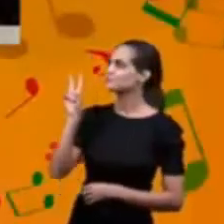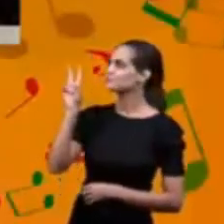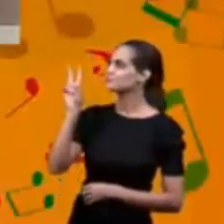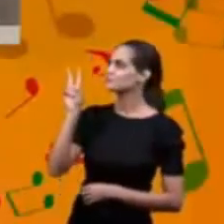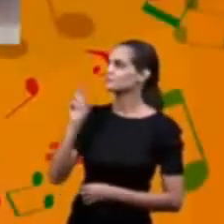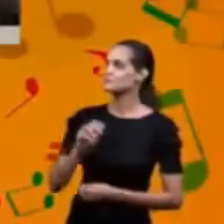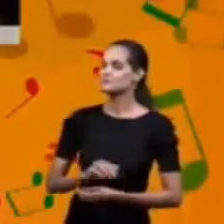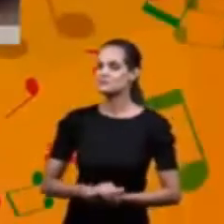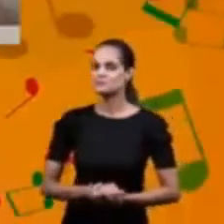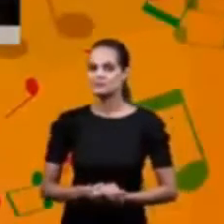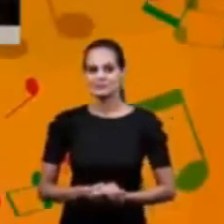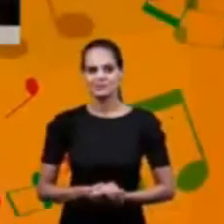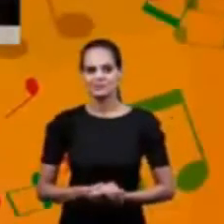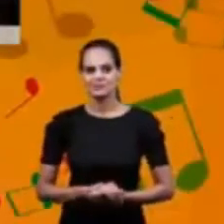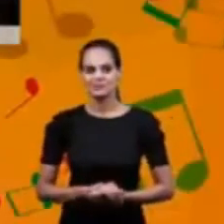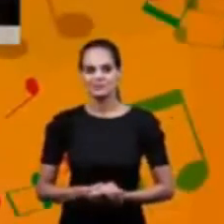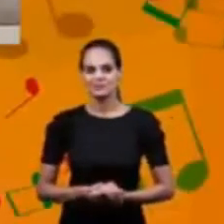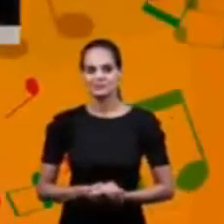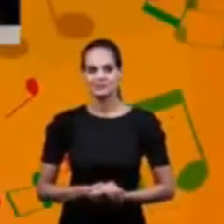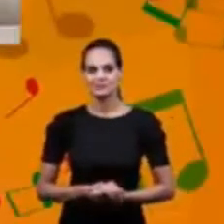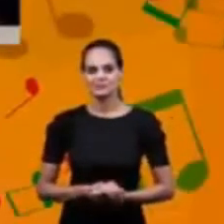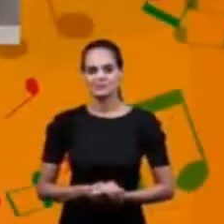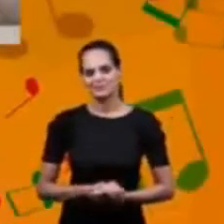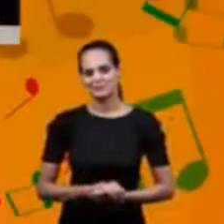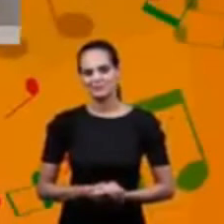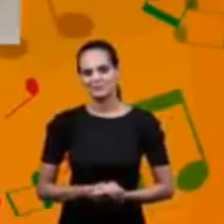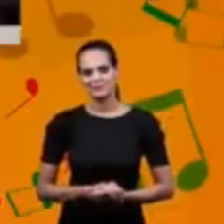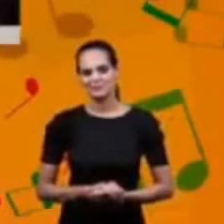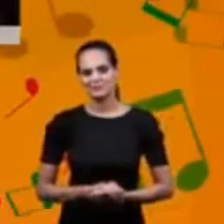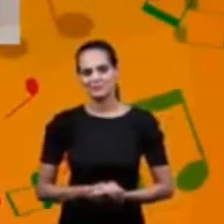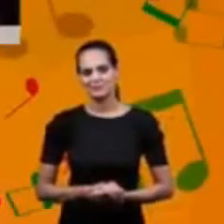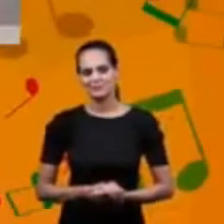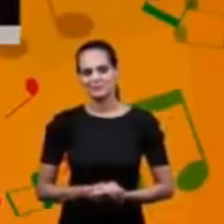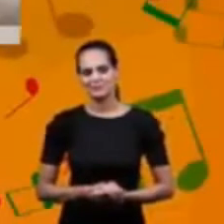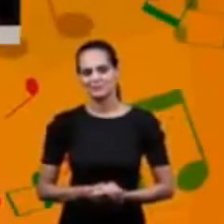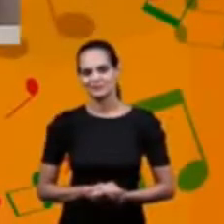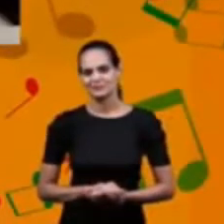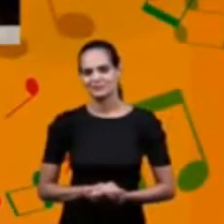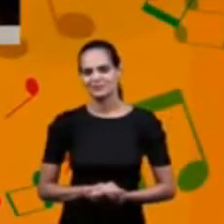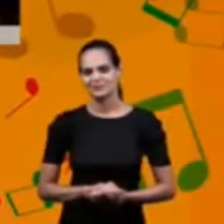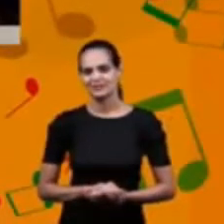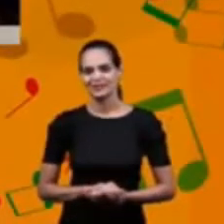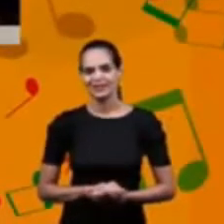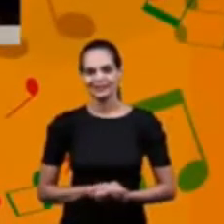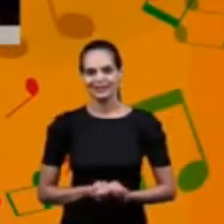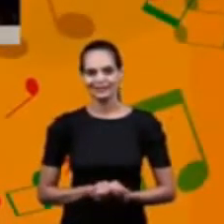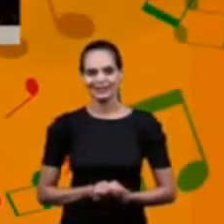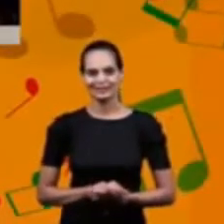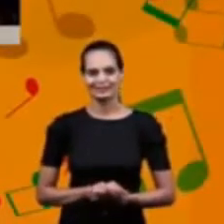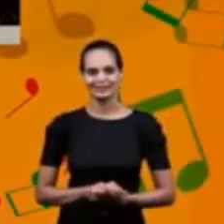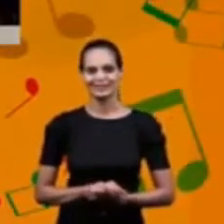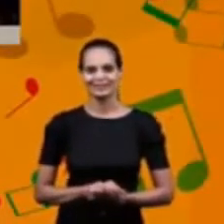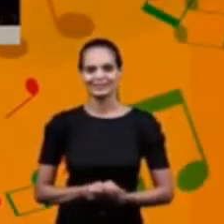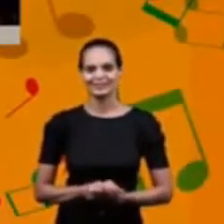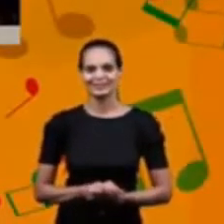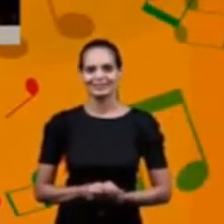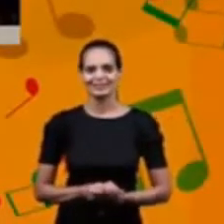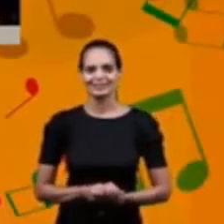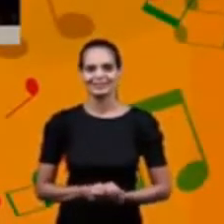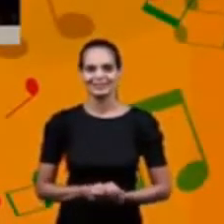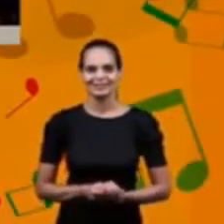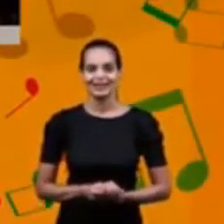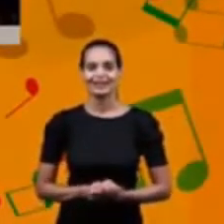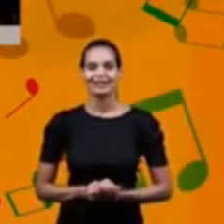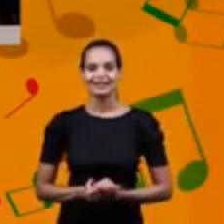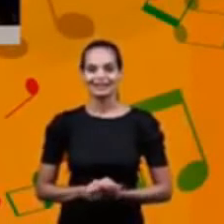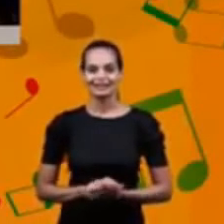the participation. Brenda and Nicalia, Buenos Aires, Argentina. Benjamin, Brenda, and Nicalia, from Buenos Aires,